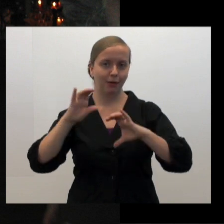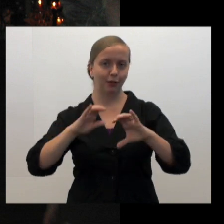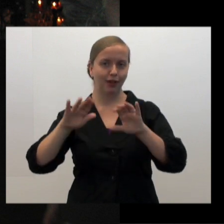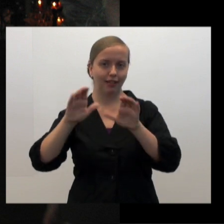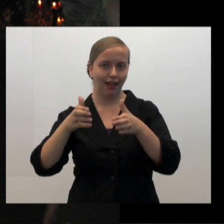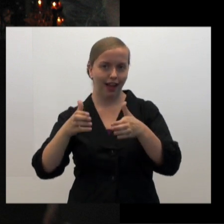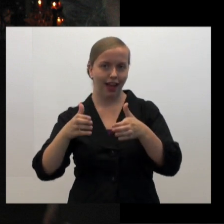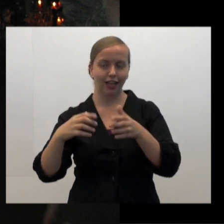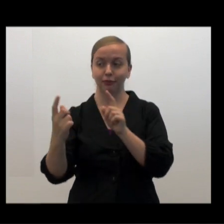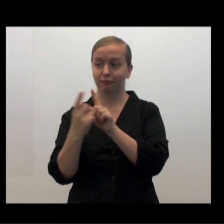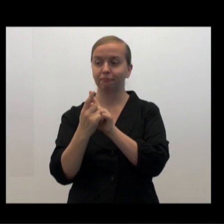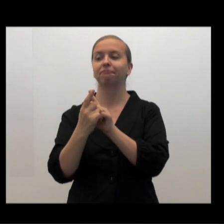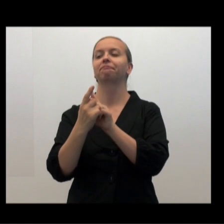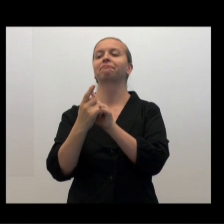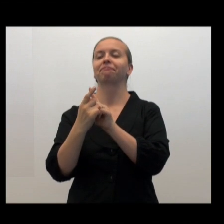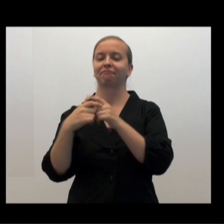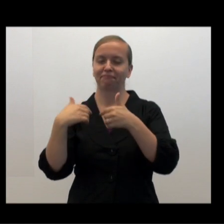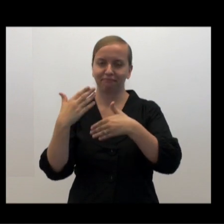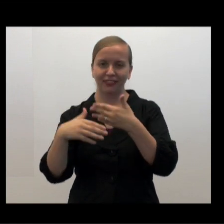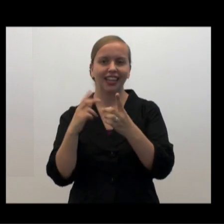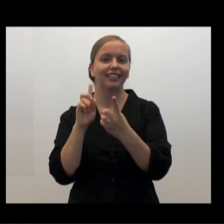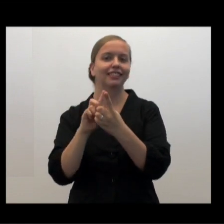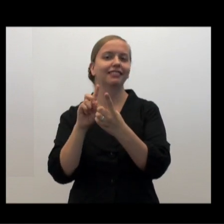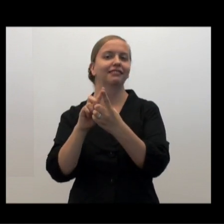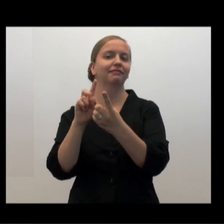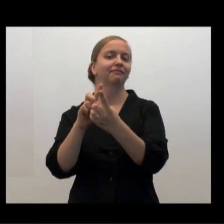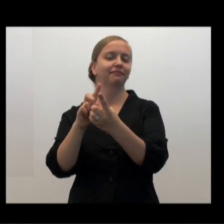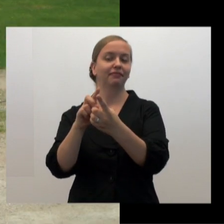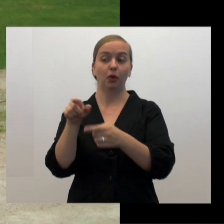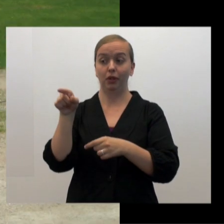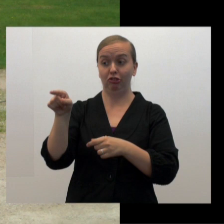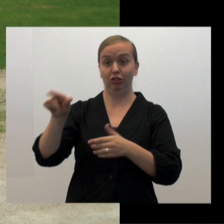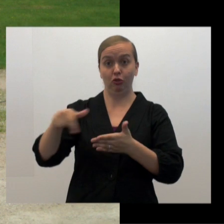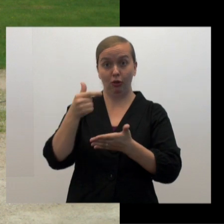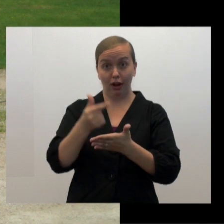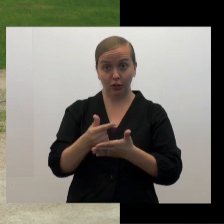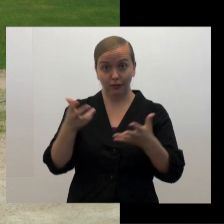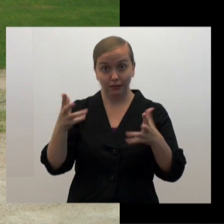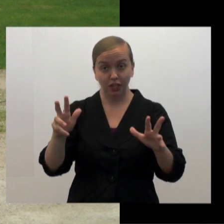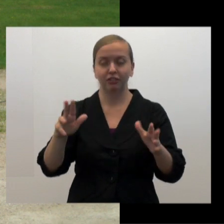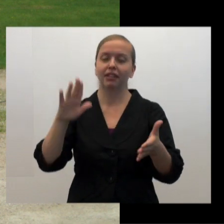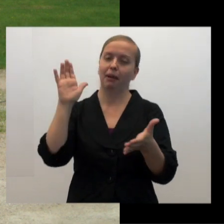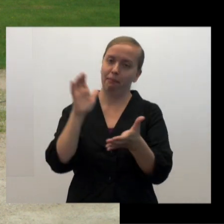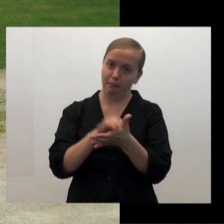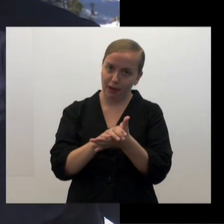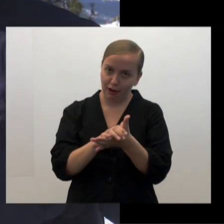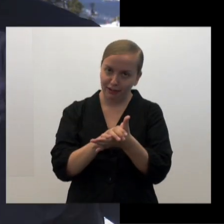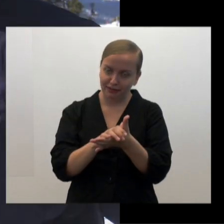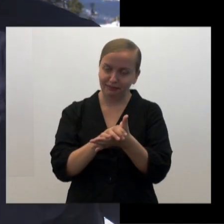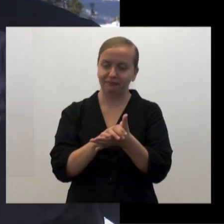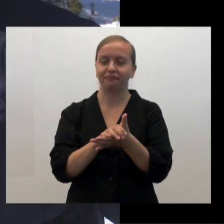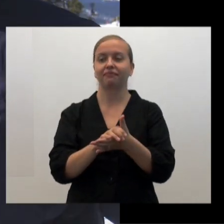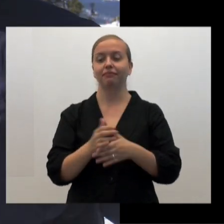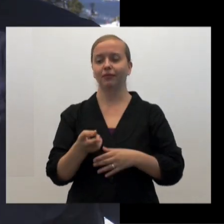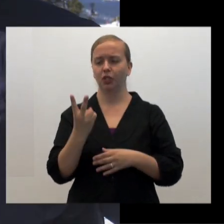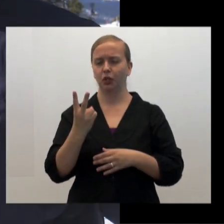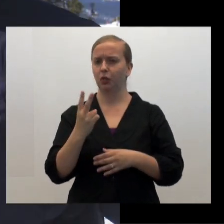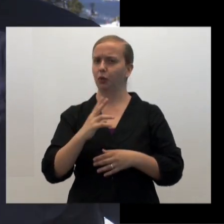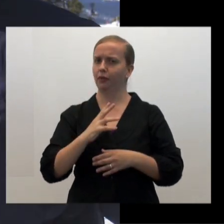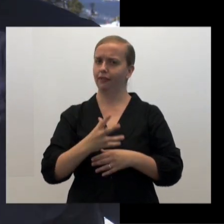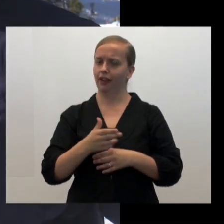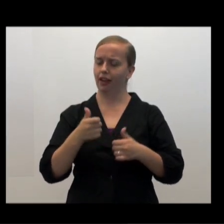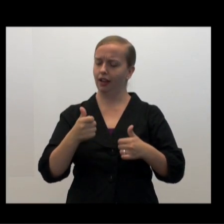same chemistry section. Of course, we started seeing each other, and as soon as she graduated, we got married, and